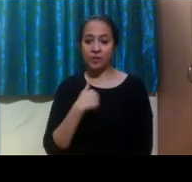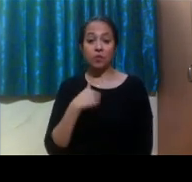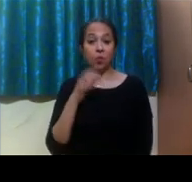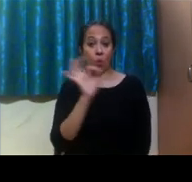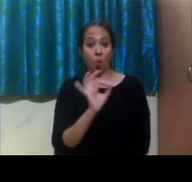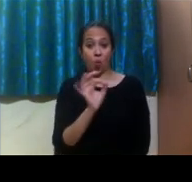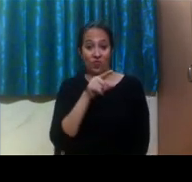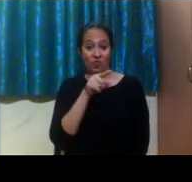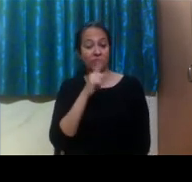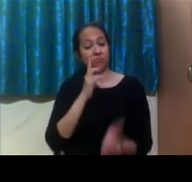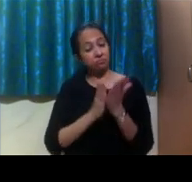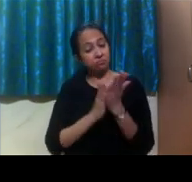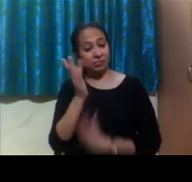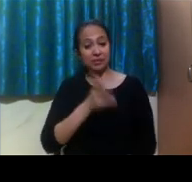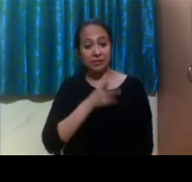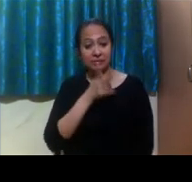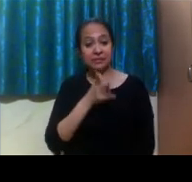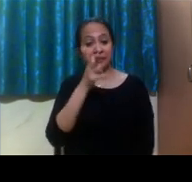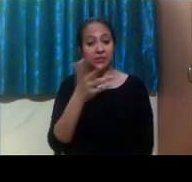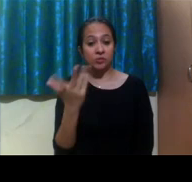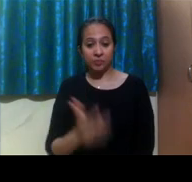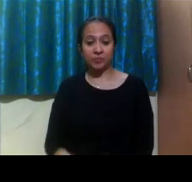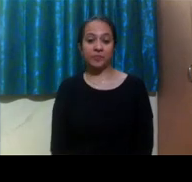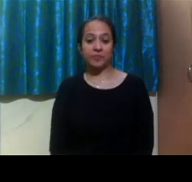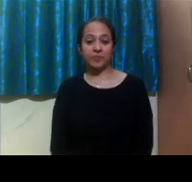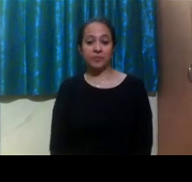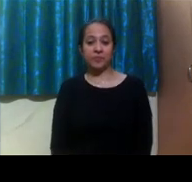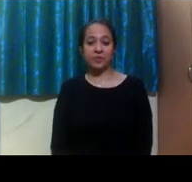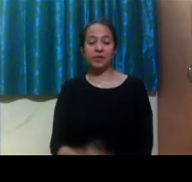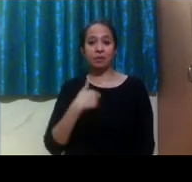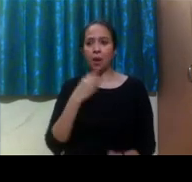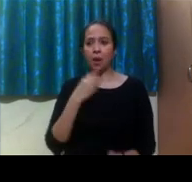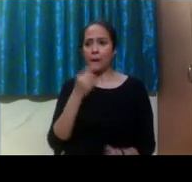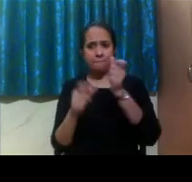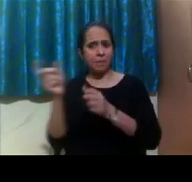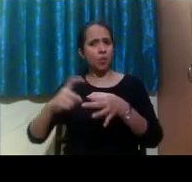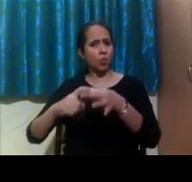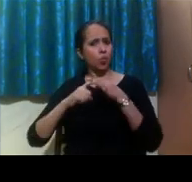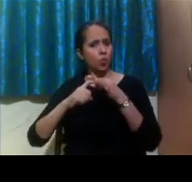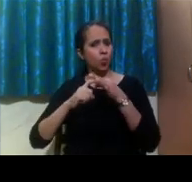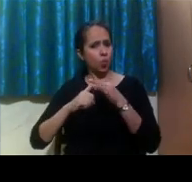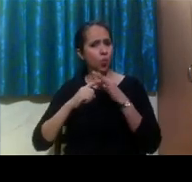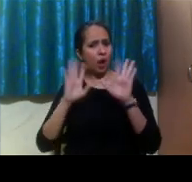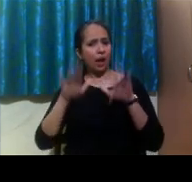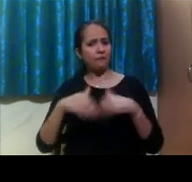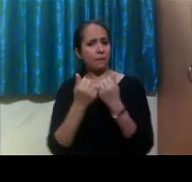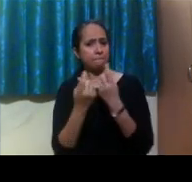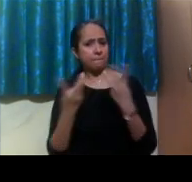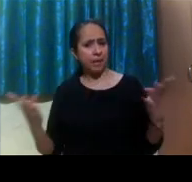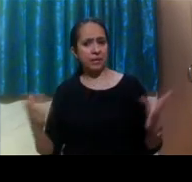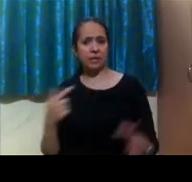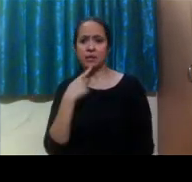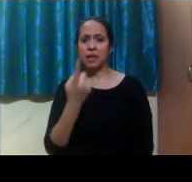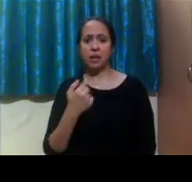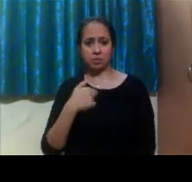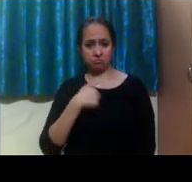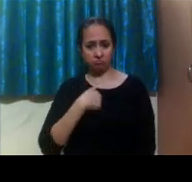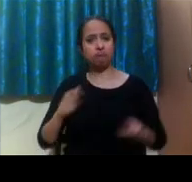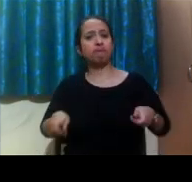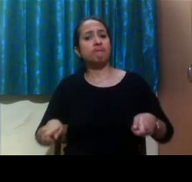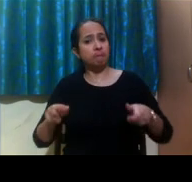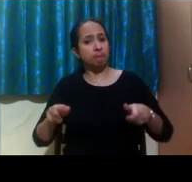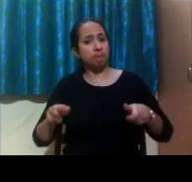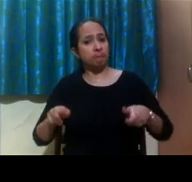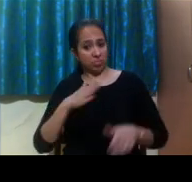dispelling a myth, but we often get questions from students saying, you know, I'm a wheelchair user, what